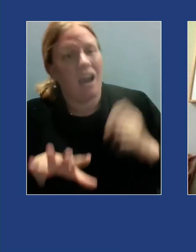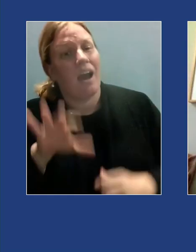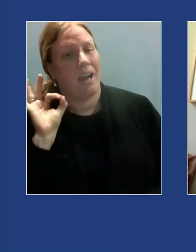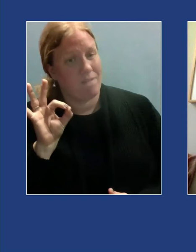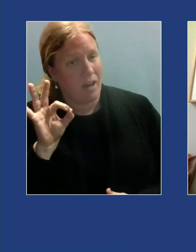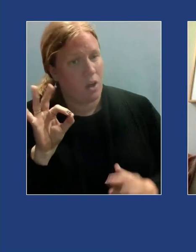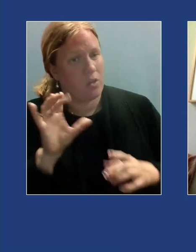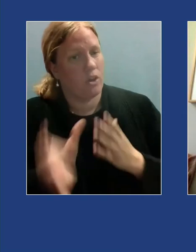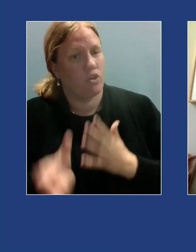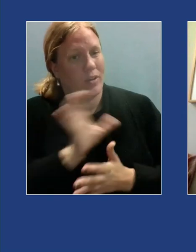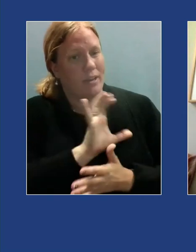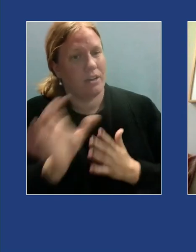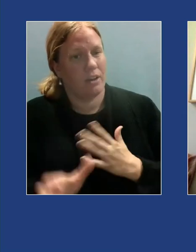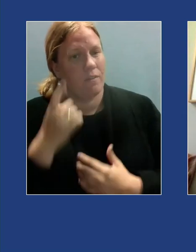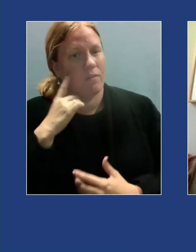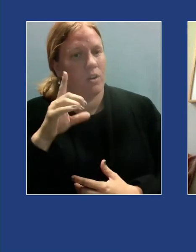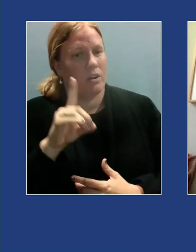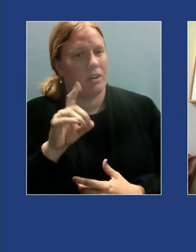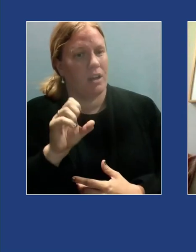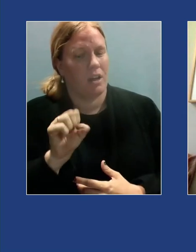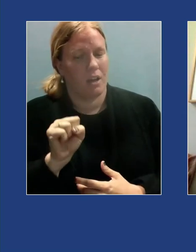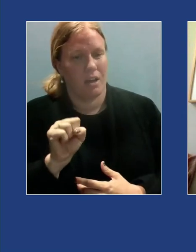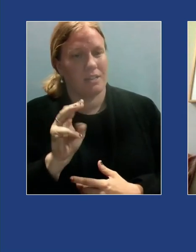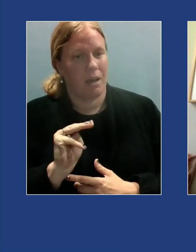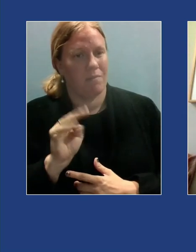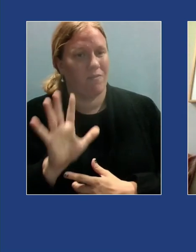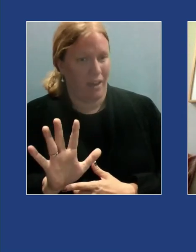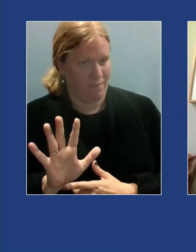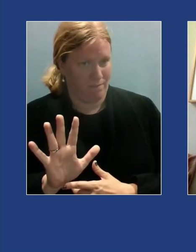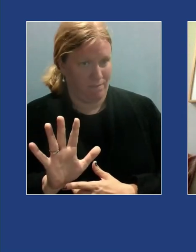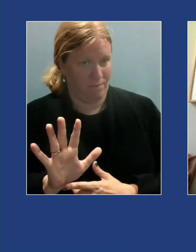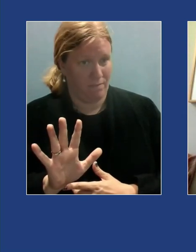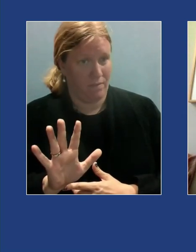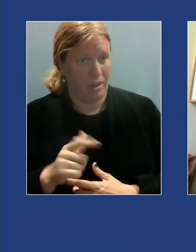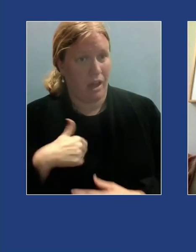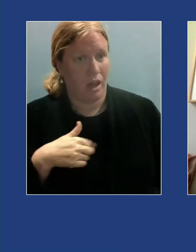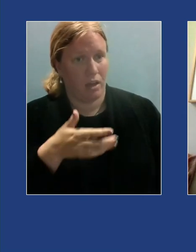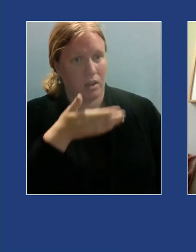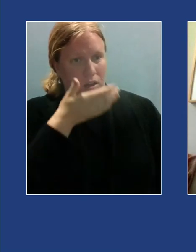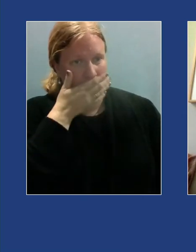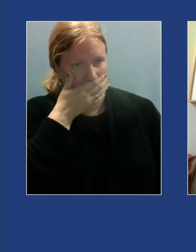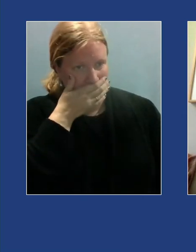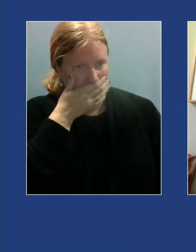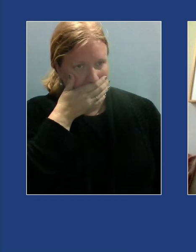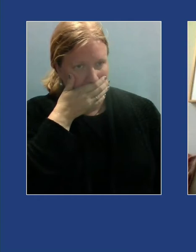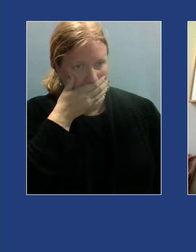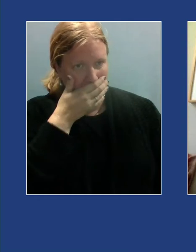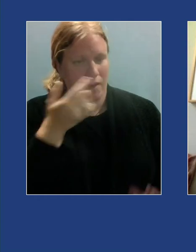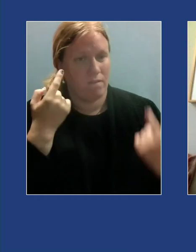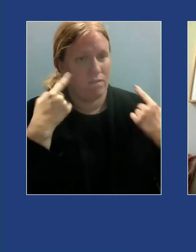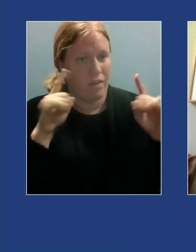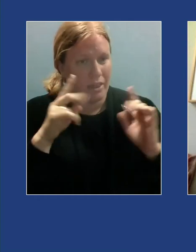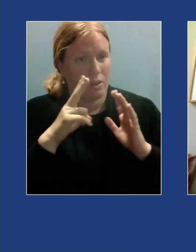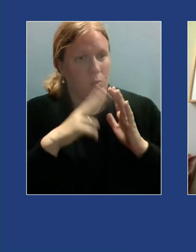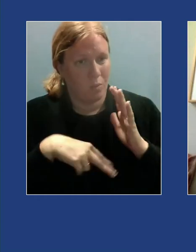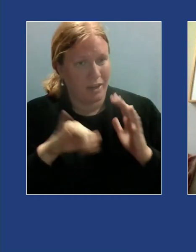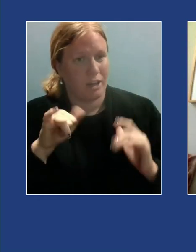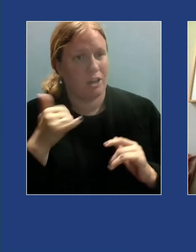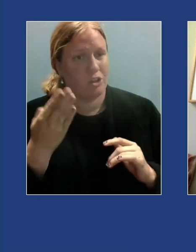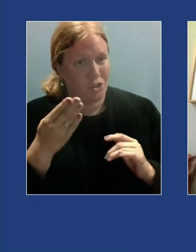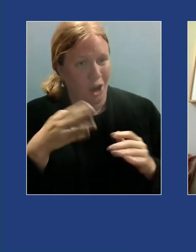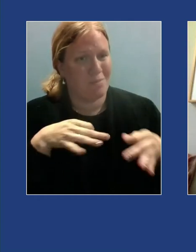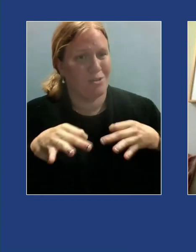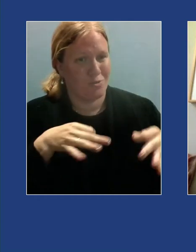criteria according to the DSM-5 I think I covered my mouth in amazement it was like finally reading a job description for my sister